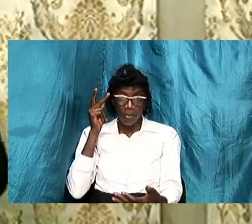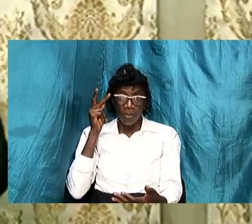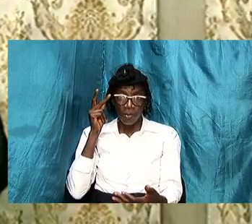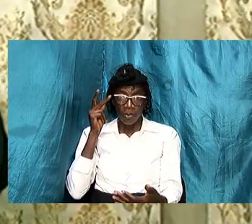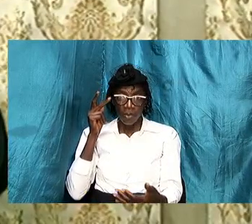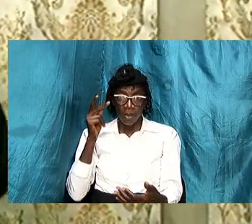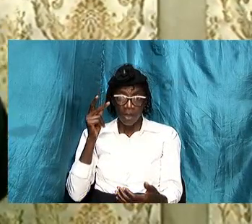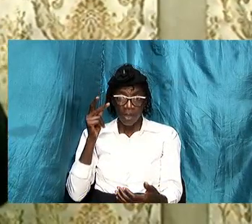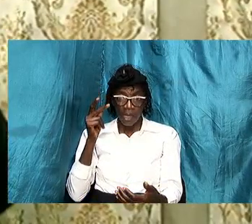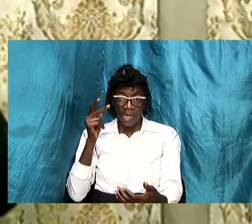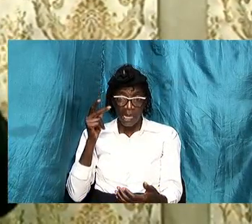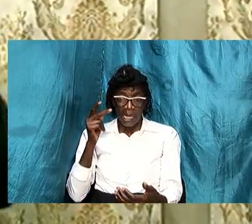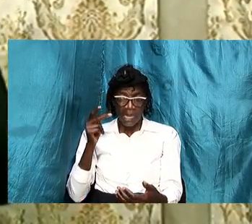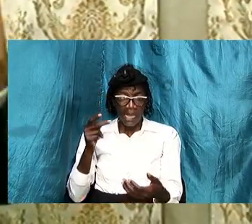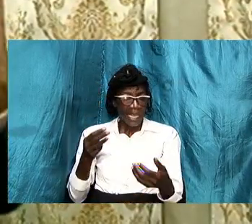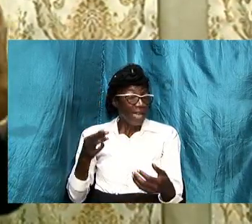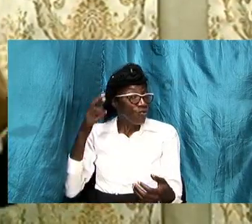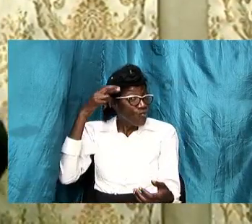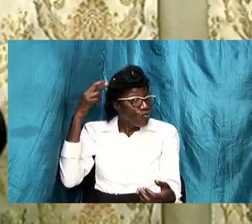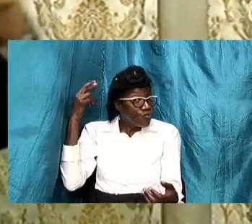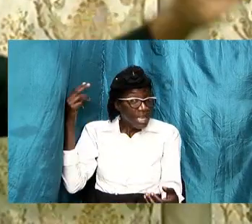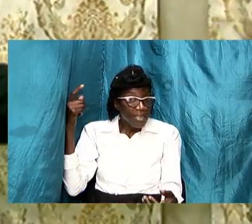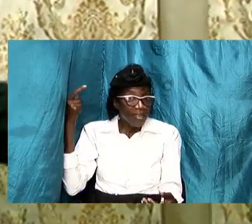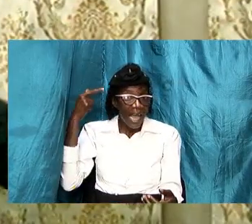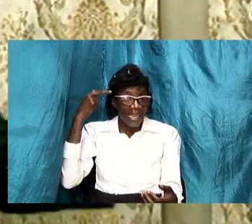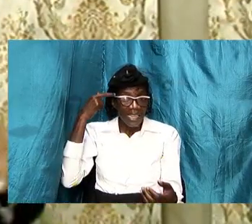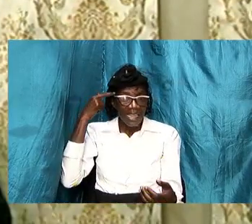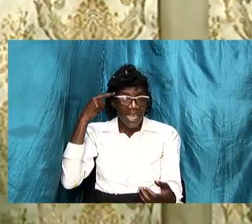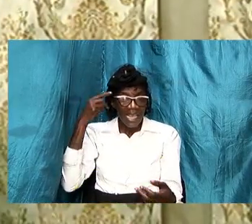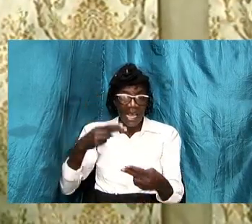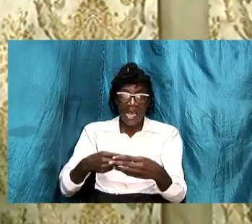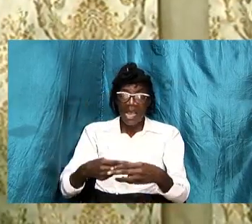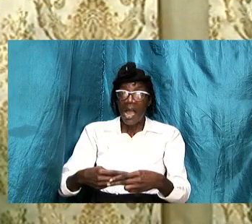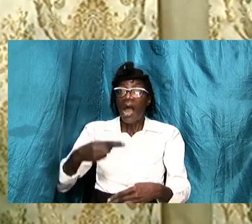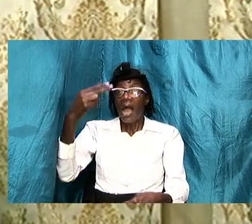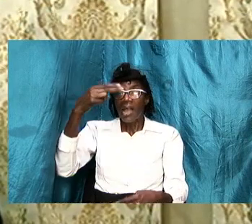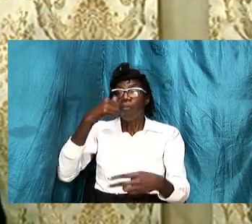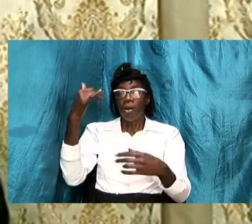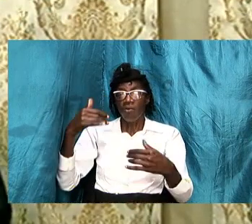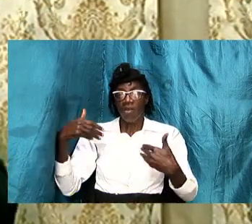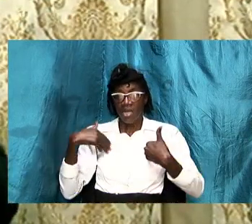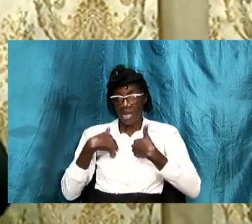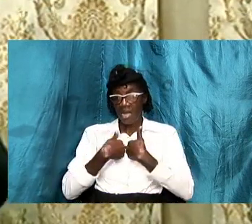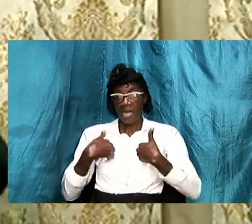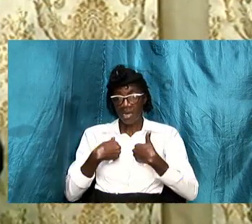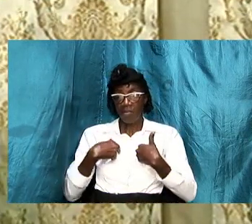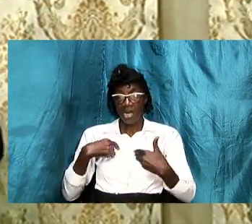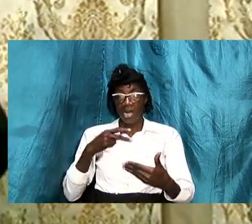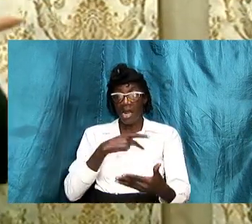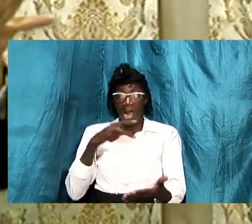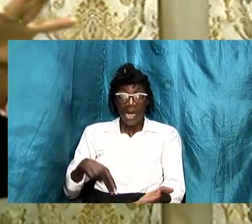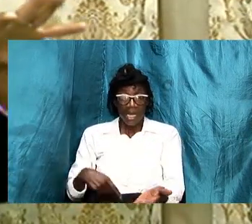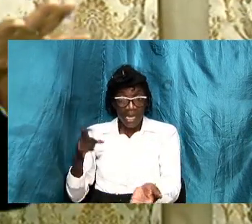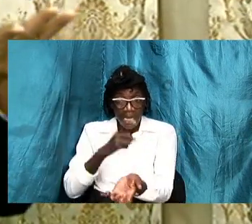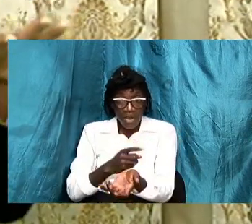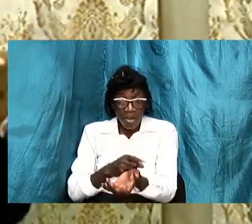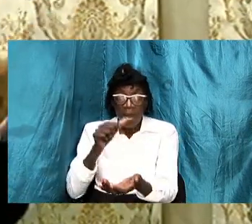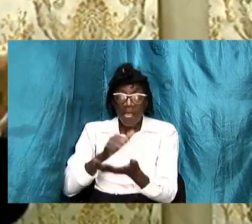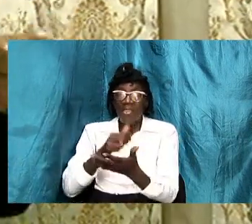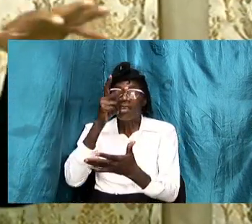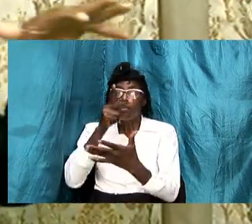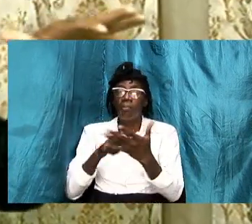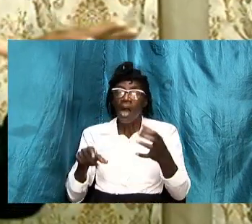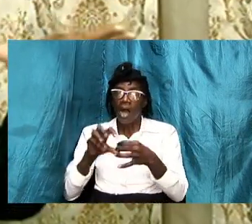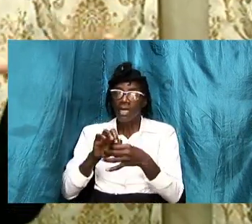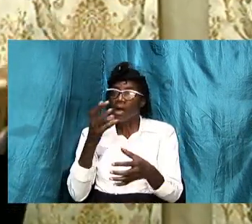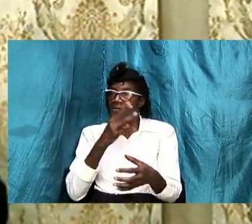their ability to reason and to think of high above the animal kingdom yes that part of them